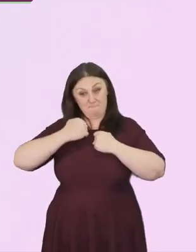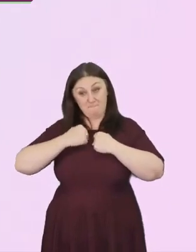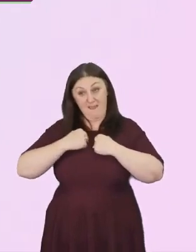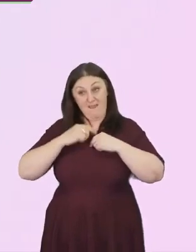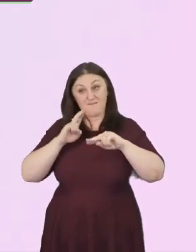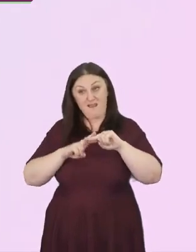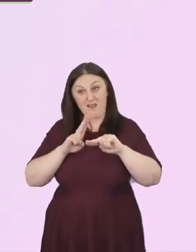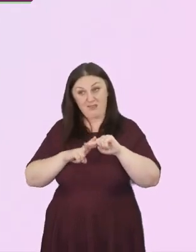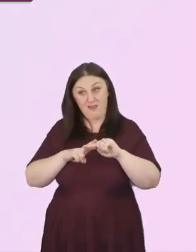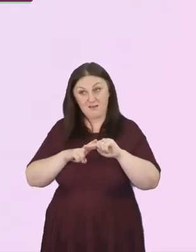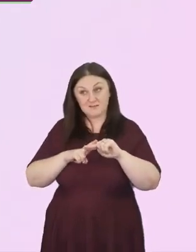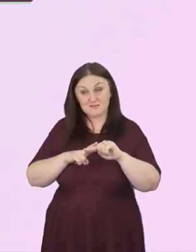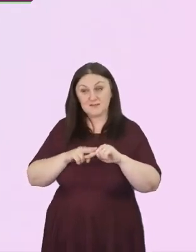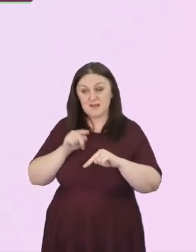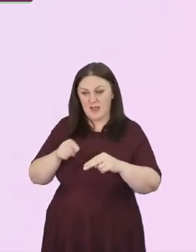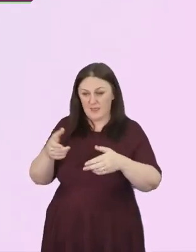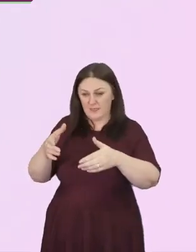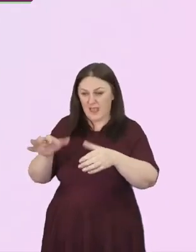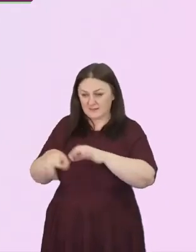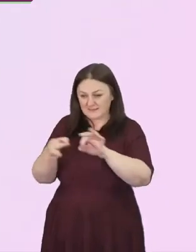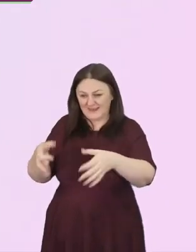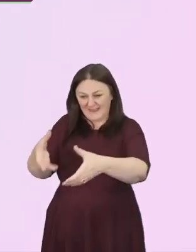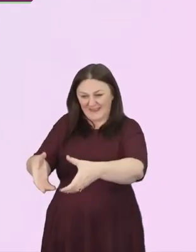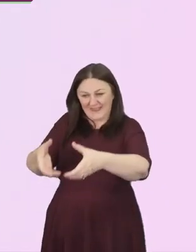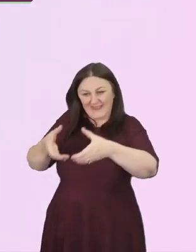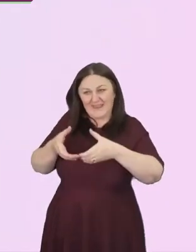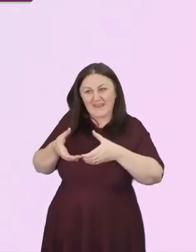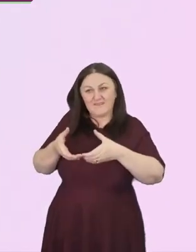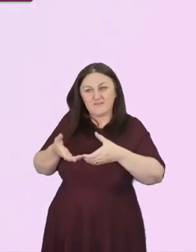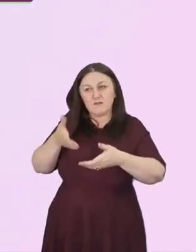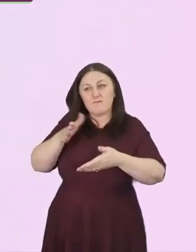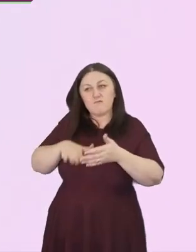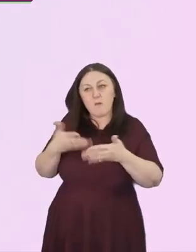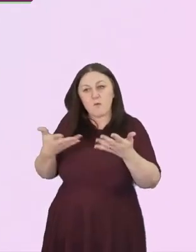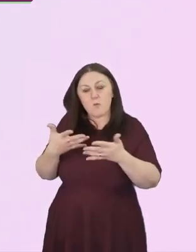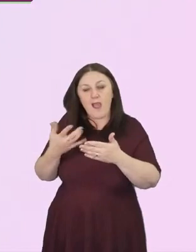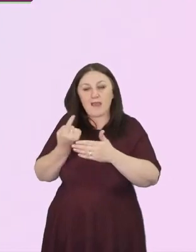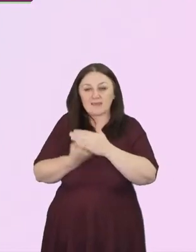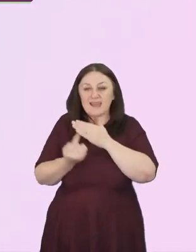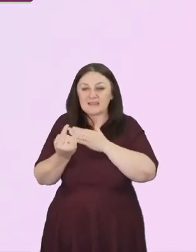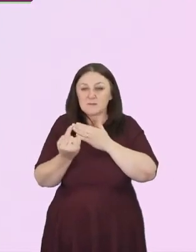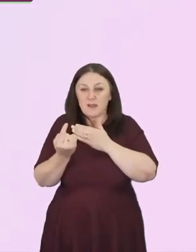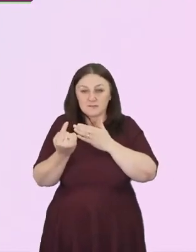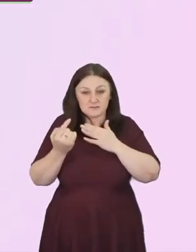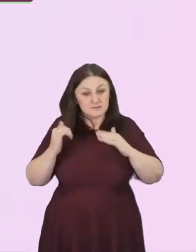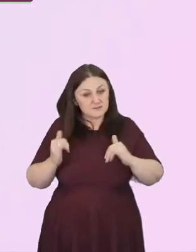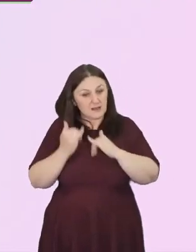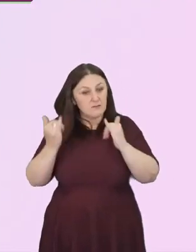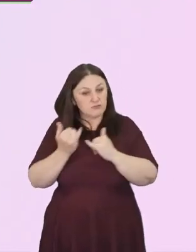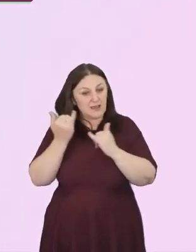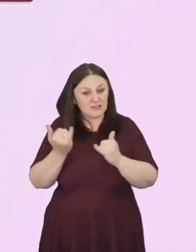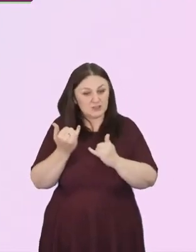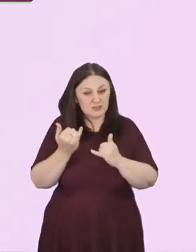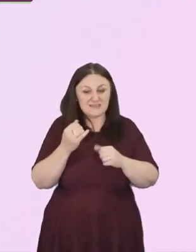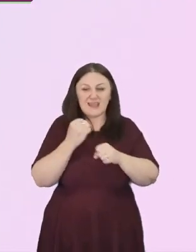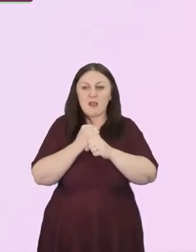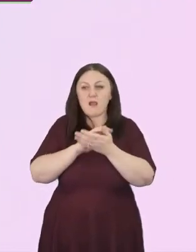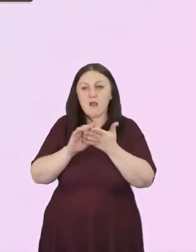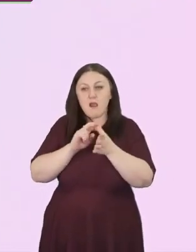a gift at the independence celebrations in Ghana on the 6th of March, 1957.